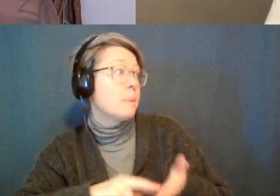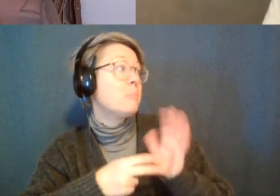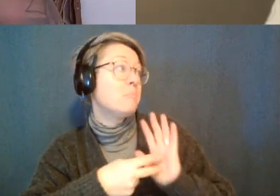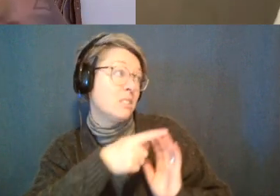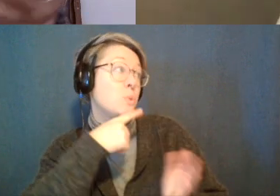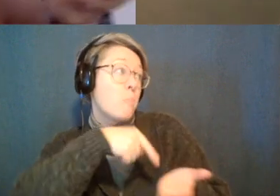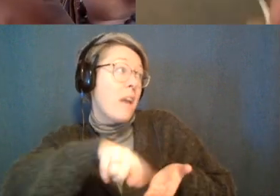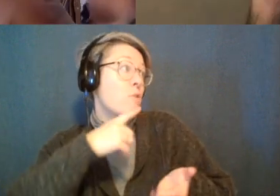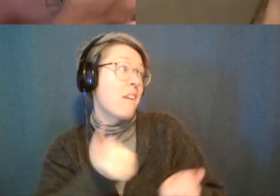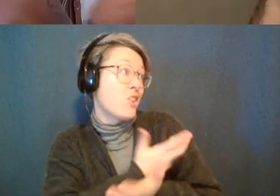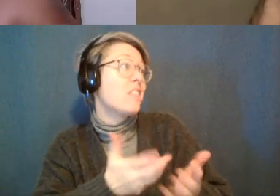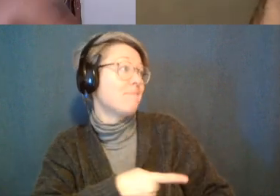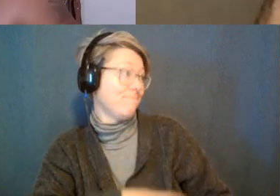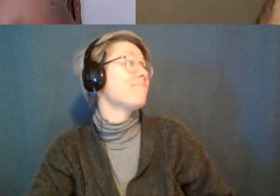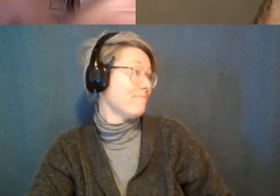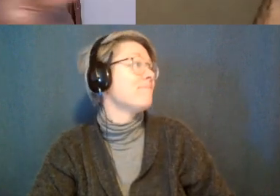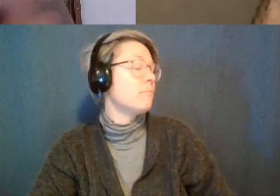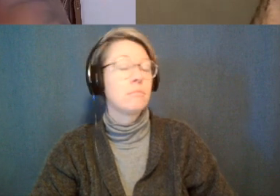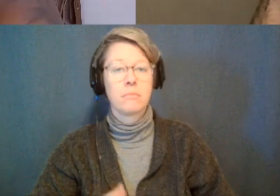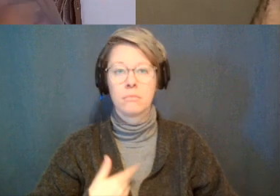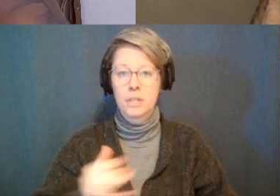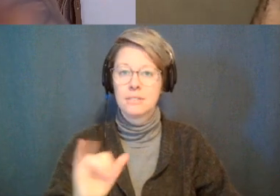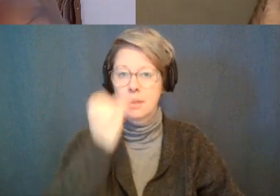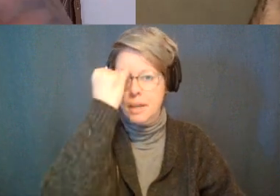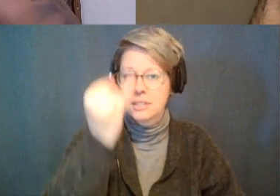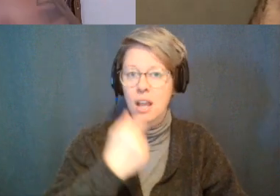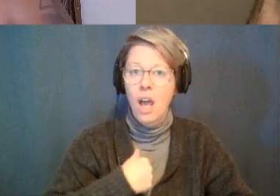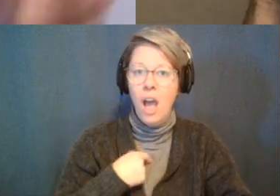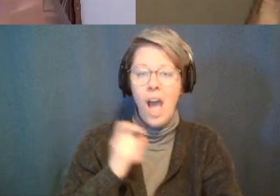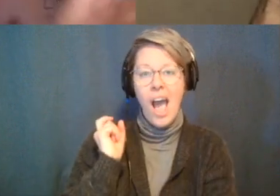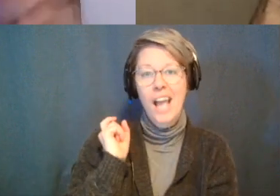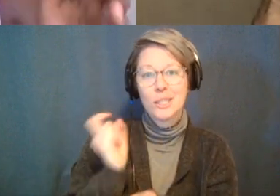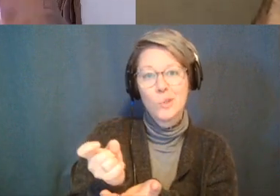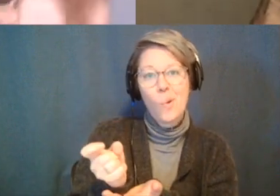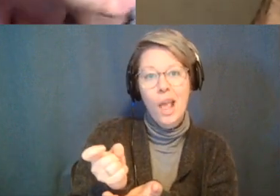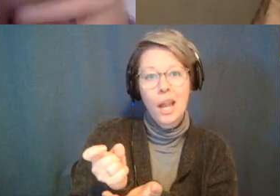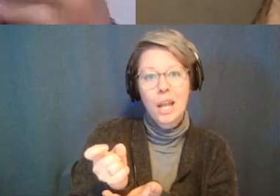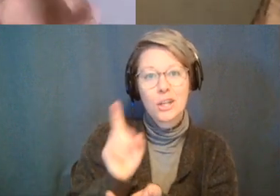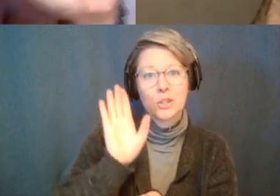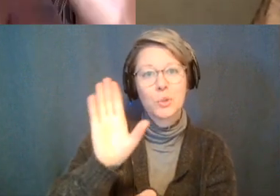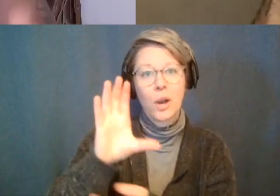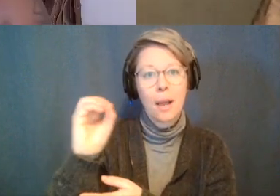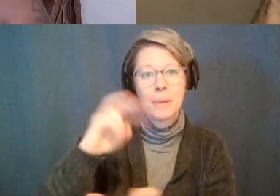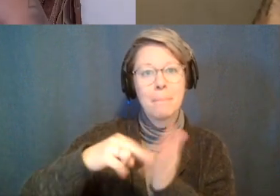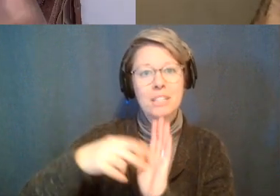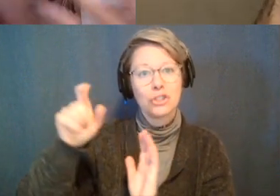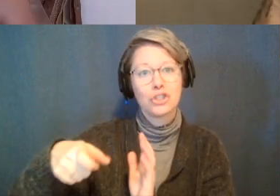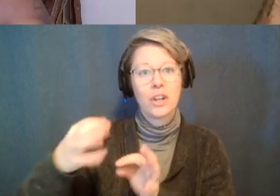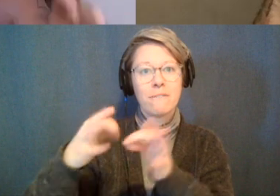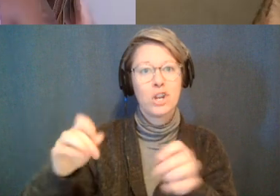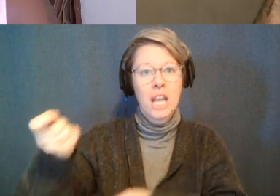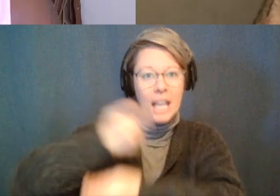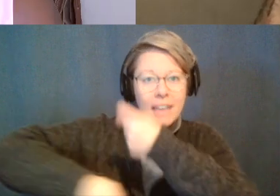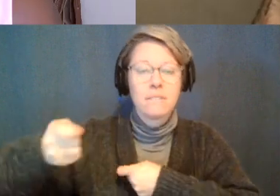paying for a meal you i donated to you so you should be giving me free readings right but that just wanted to paint that picture so this